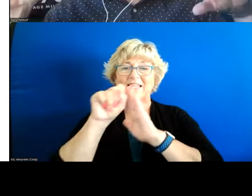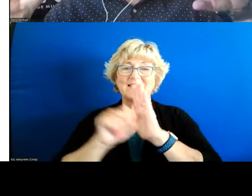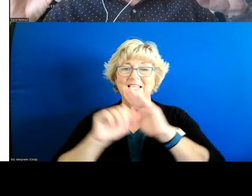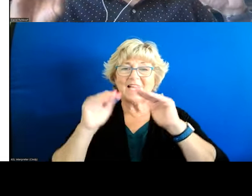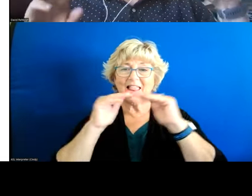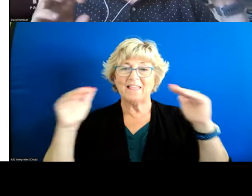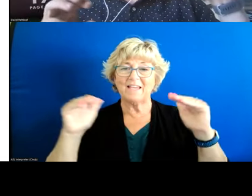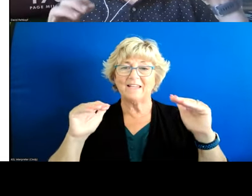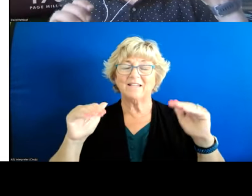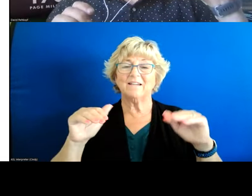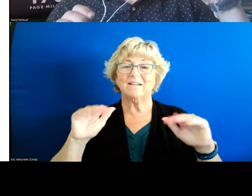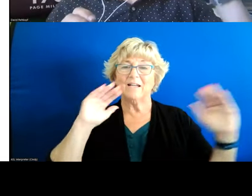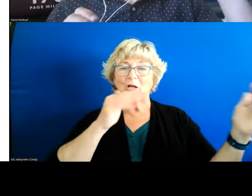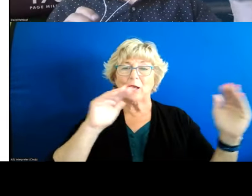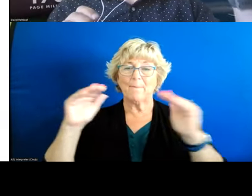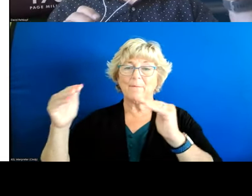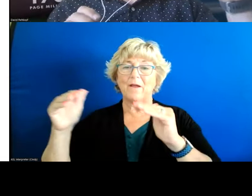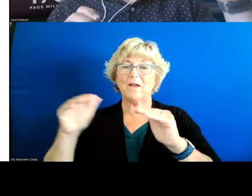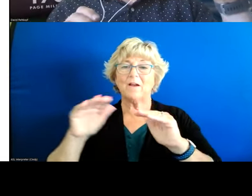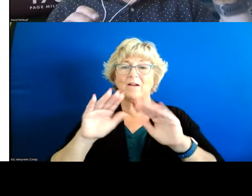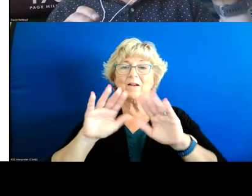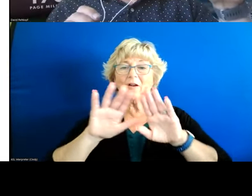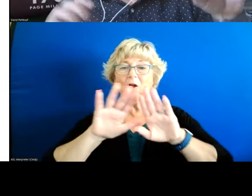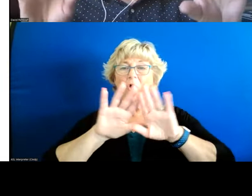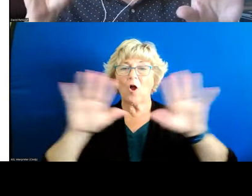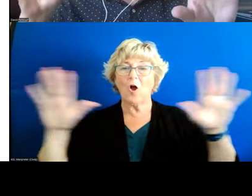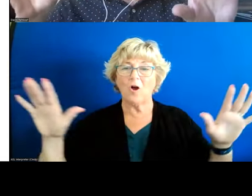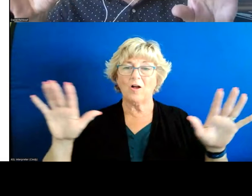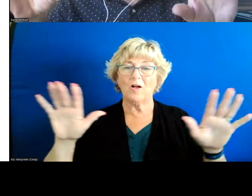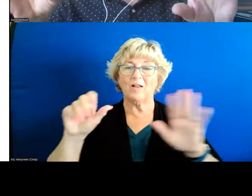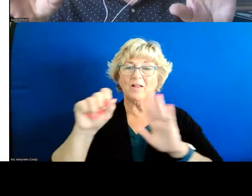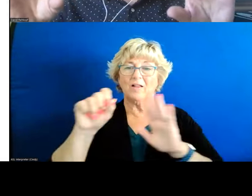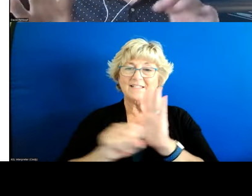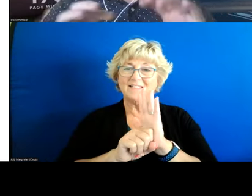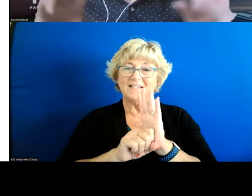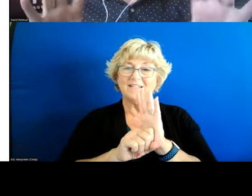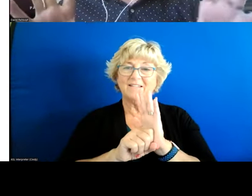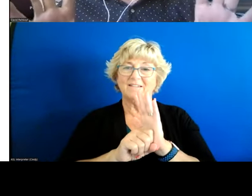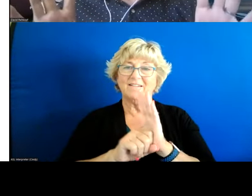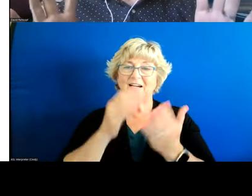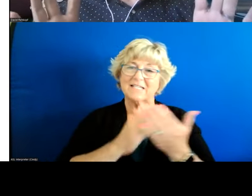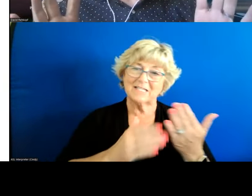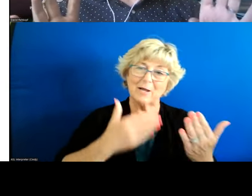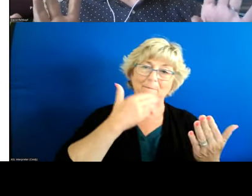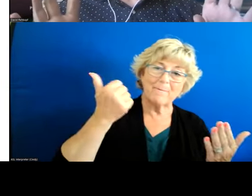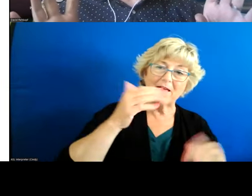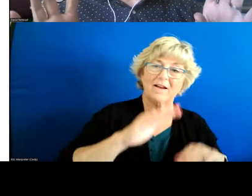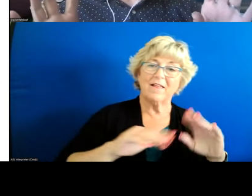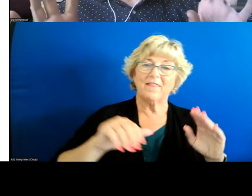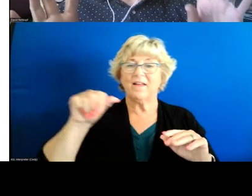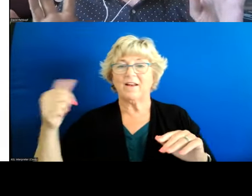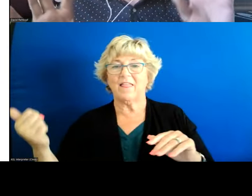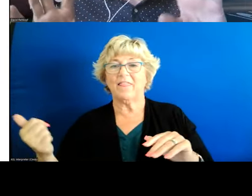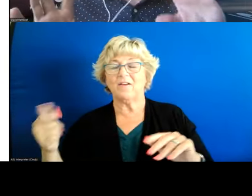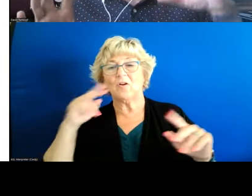comparing us states um but you know some are doing better in some domains and and others so that's also kind of a guidepost for states